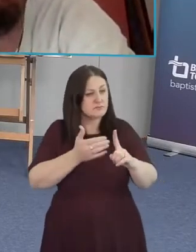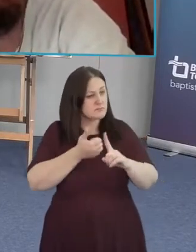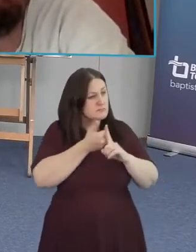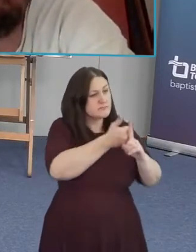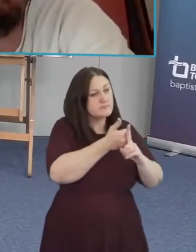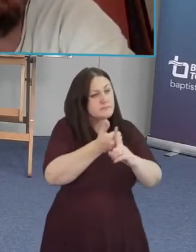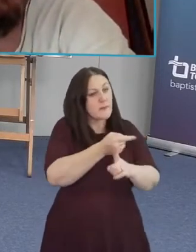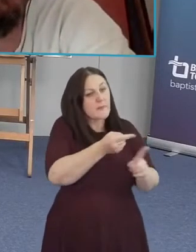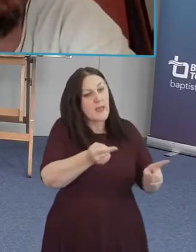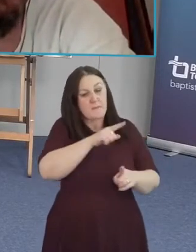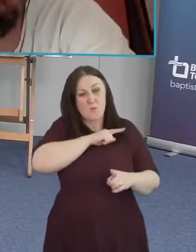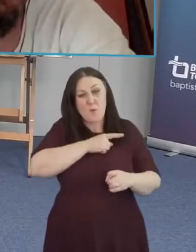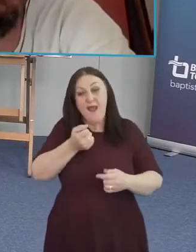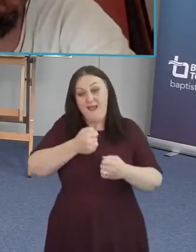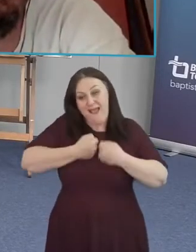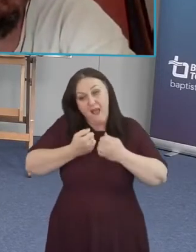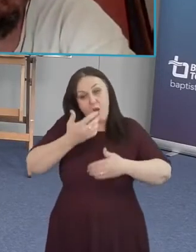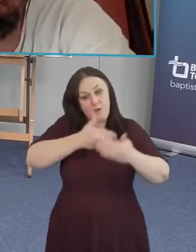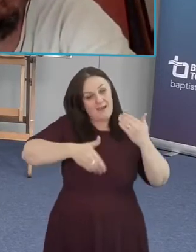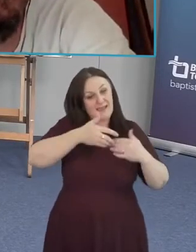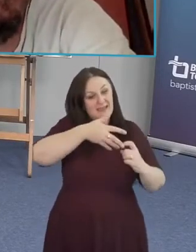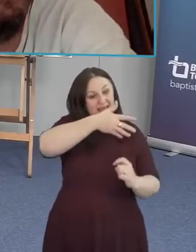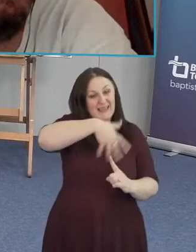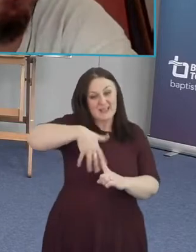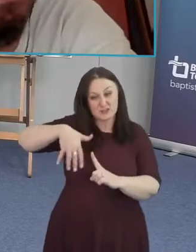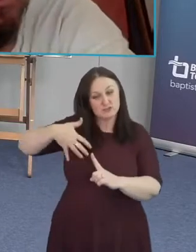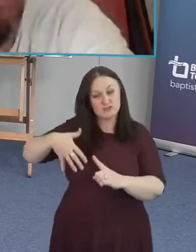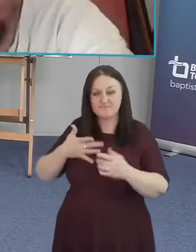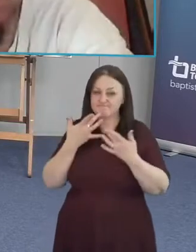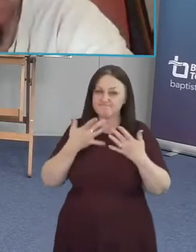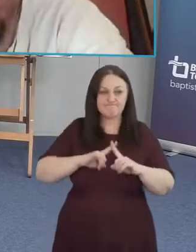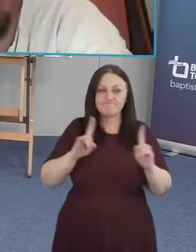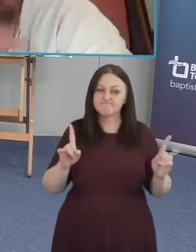yeah amen and amen to that